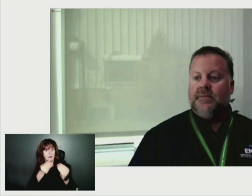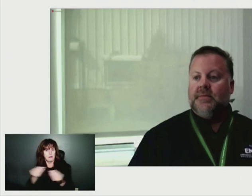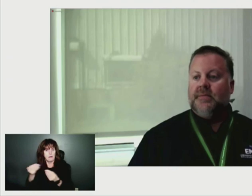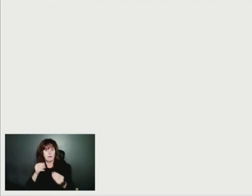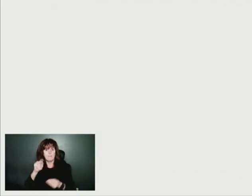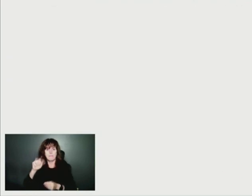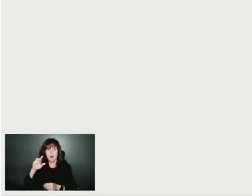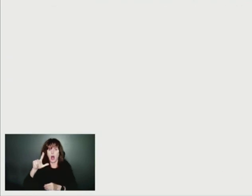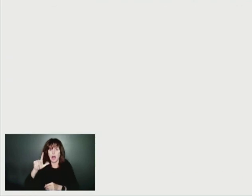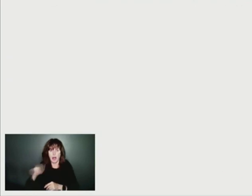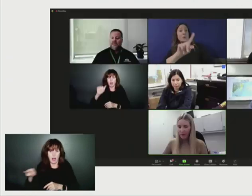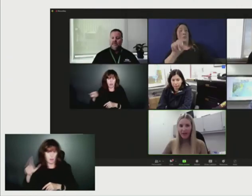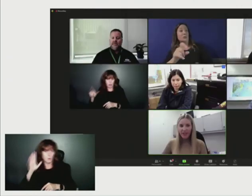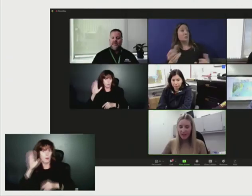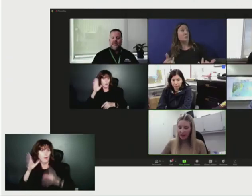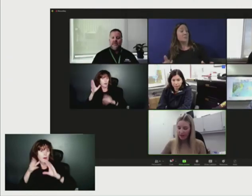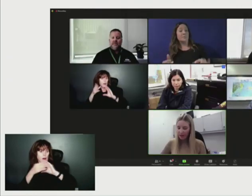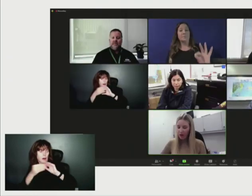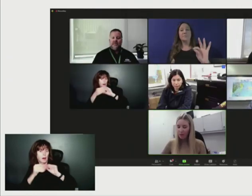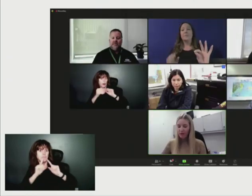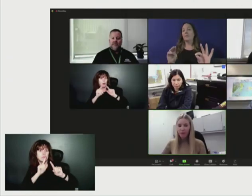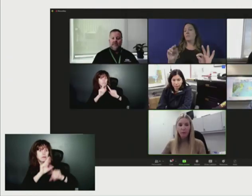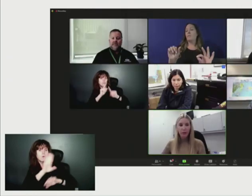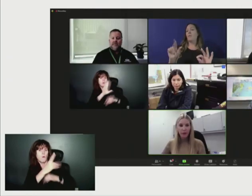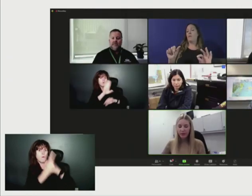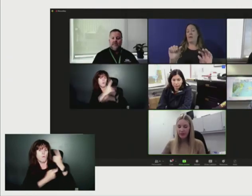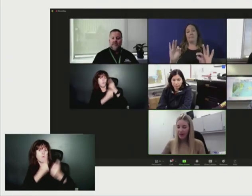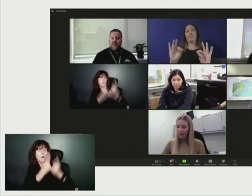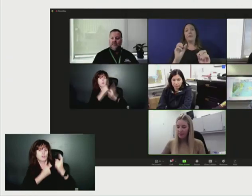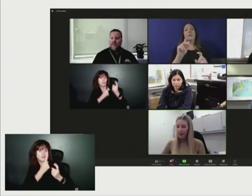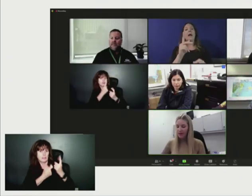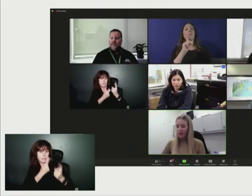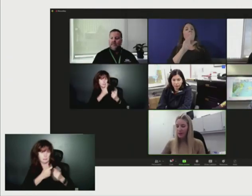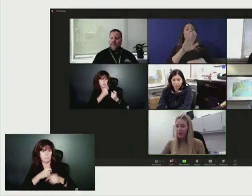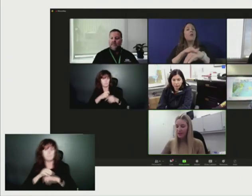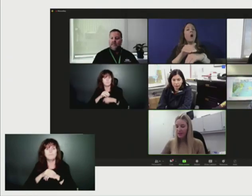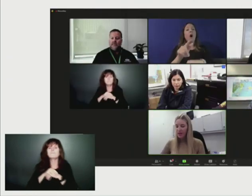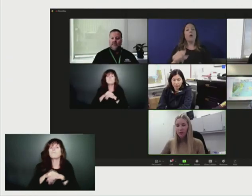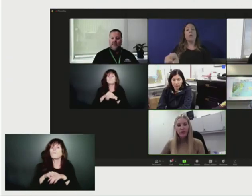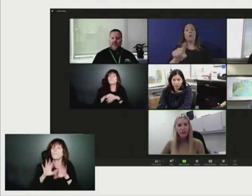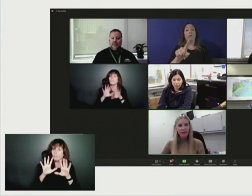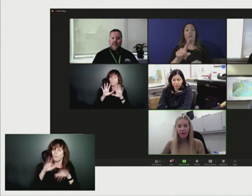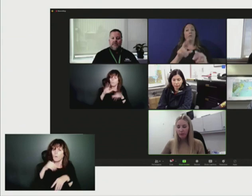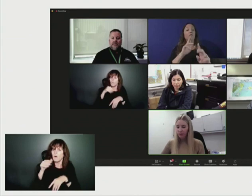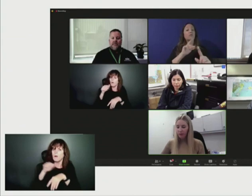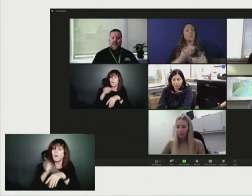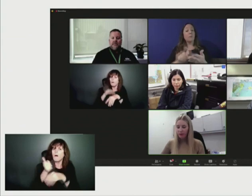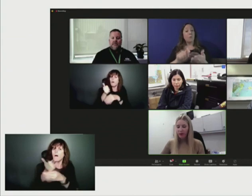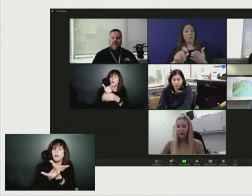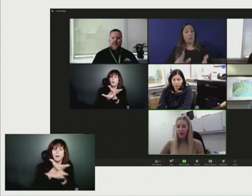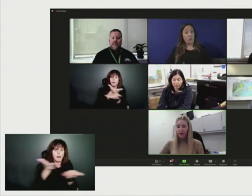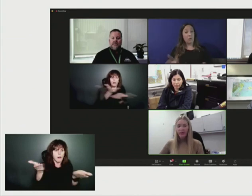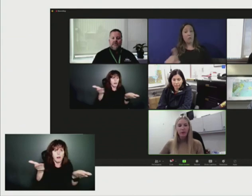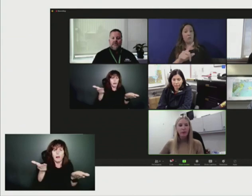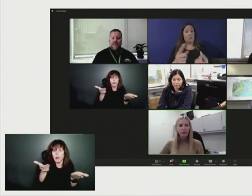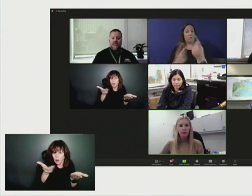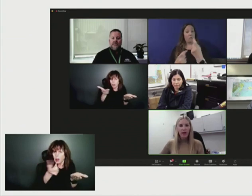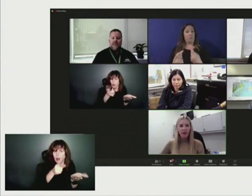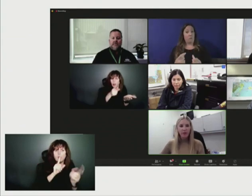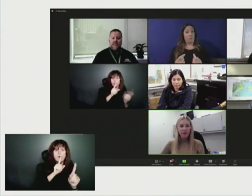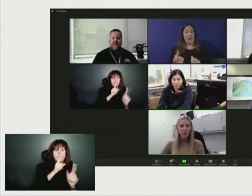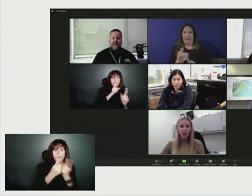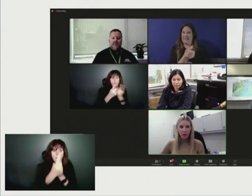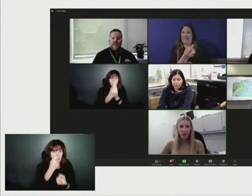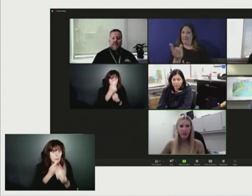you. Thank you very much. I'll now call on reporters to ask their questions. We do have a number of reporters on the line, so we'll